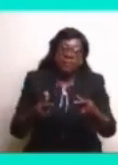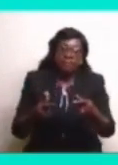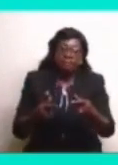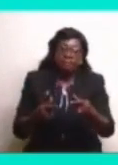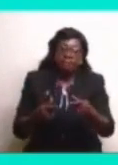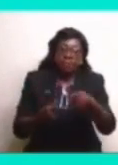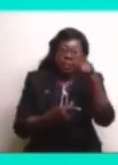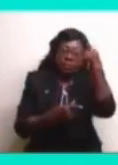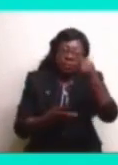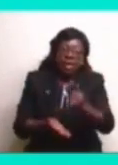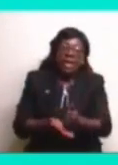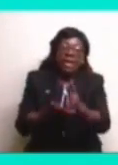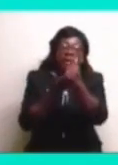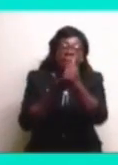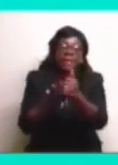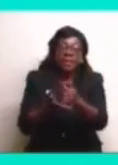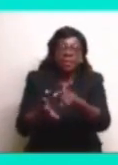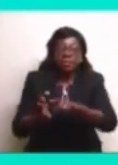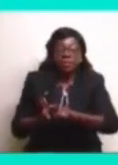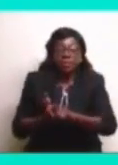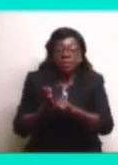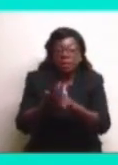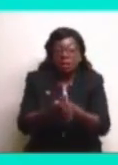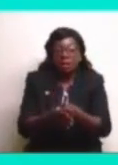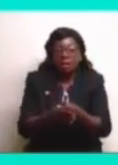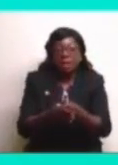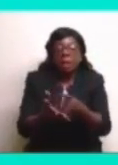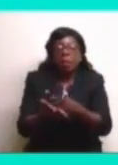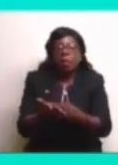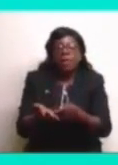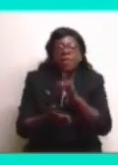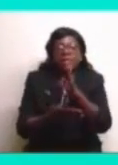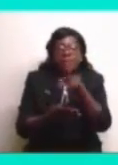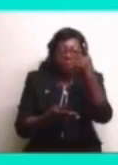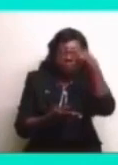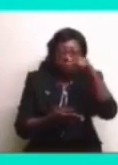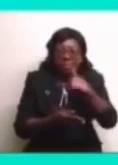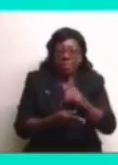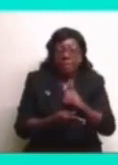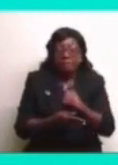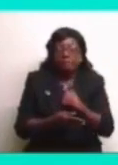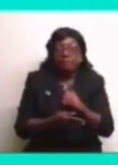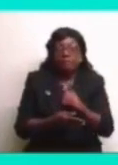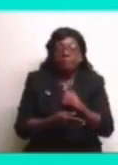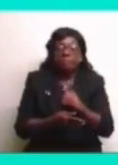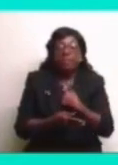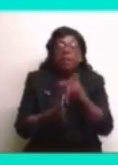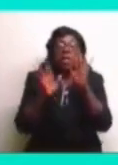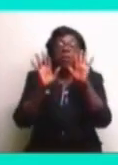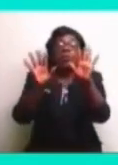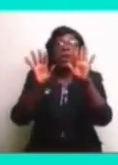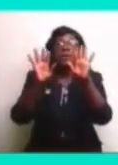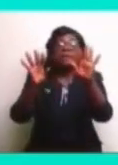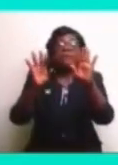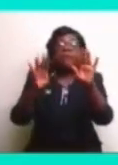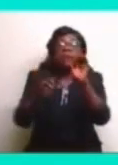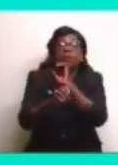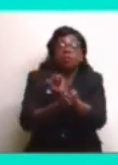for helping to launch what has been for me a wonderful career,